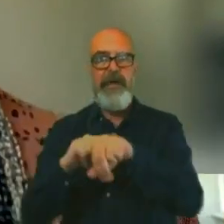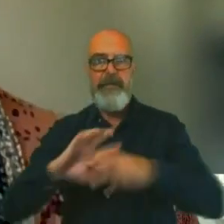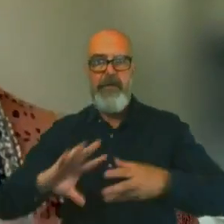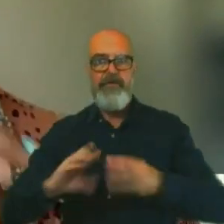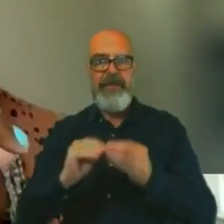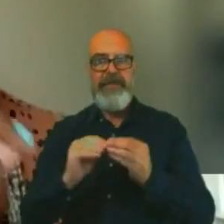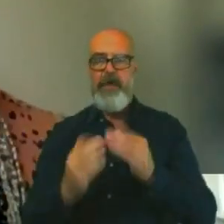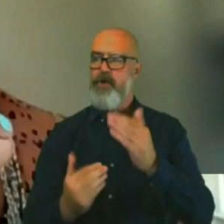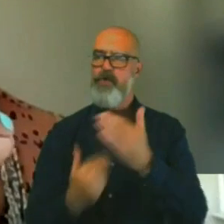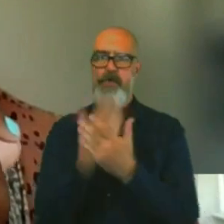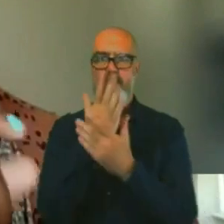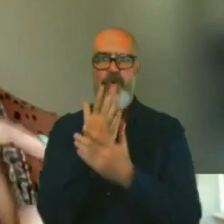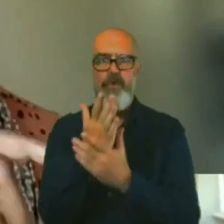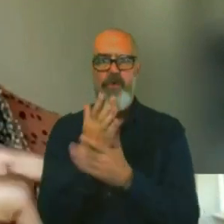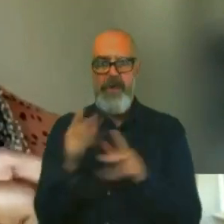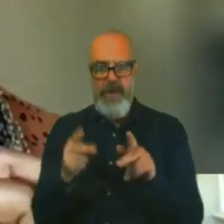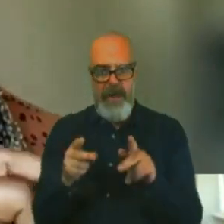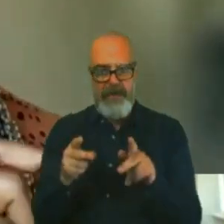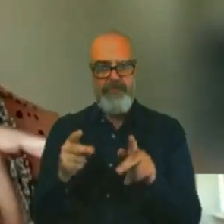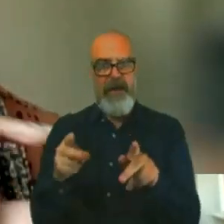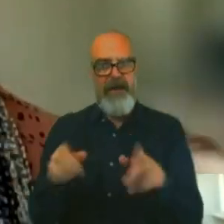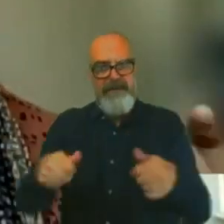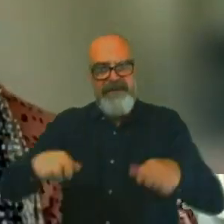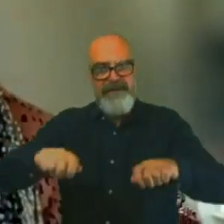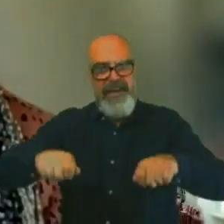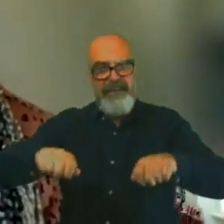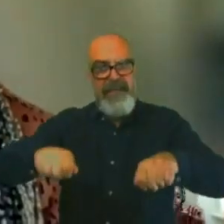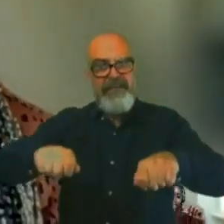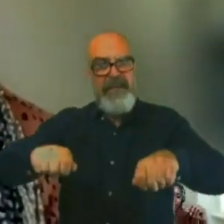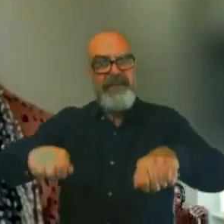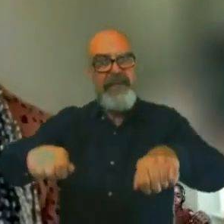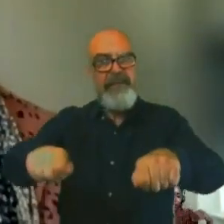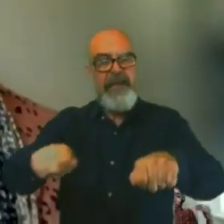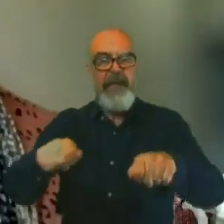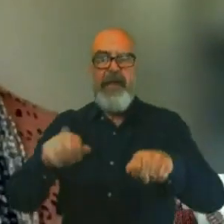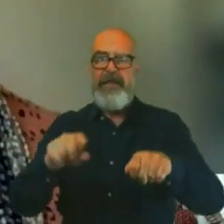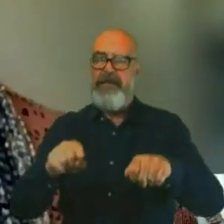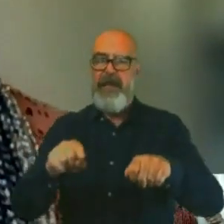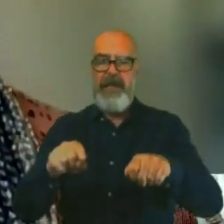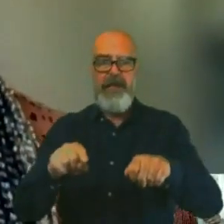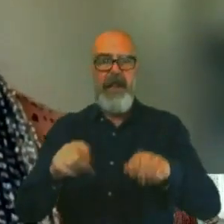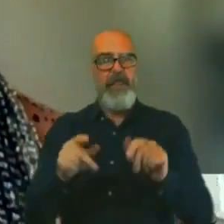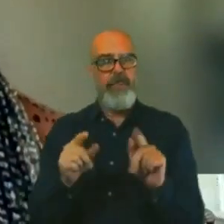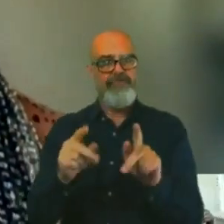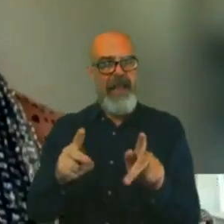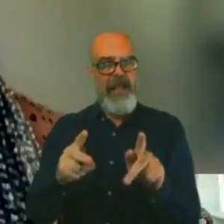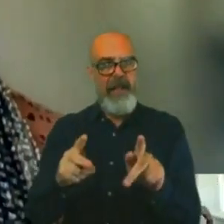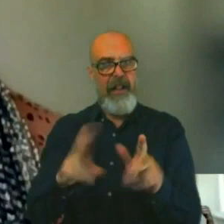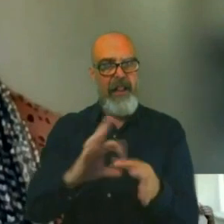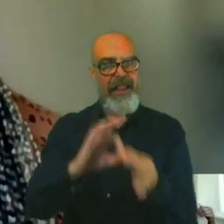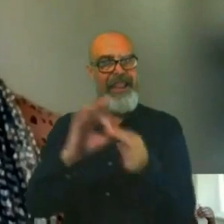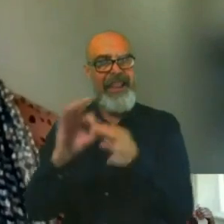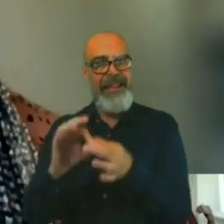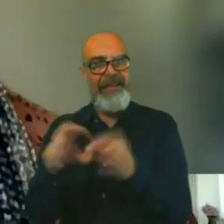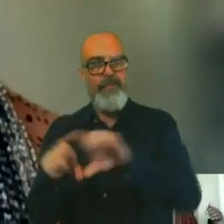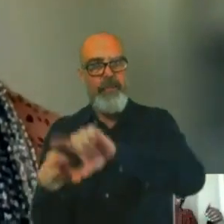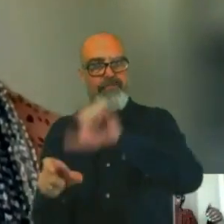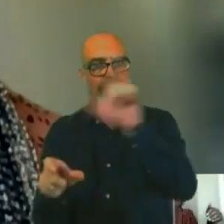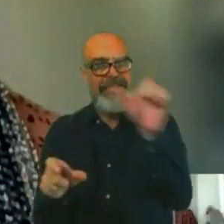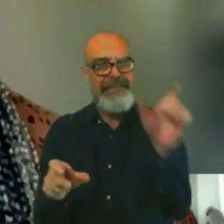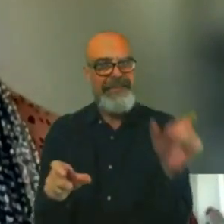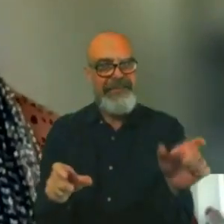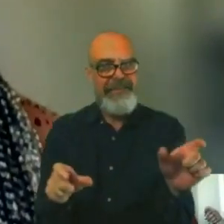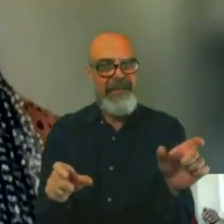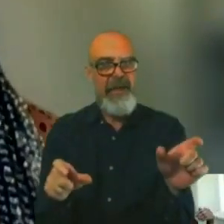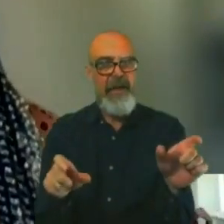So it's where we've attached the rail to the actual bridge deck and it was over a river and it was very tight. was the first time we've